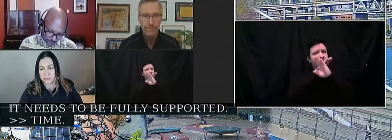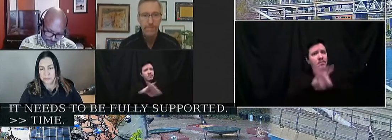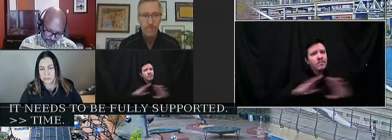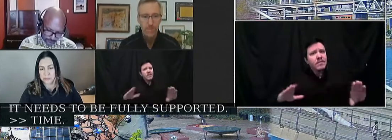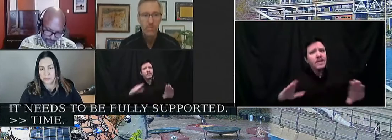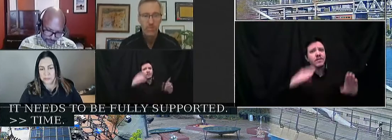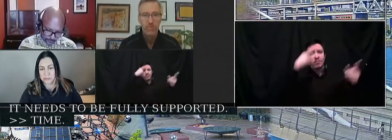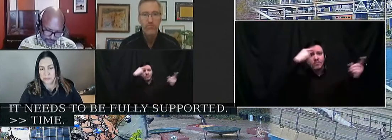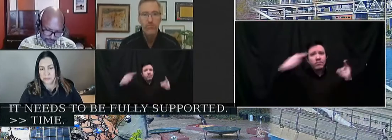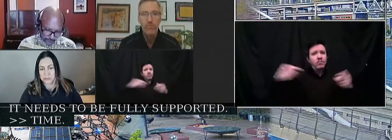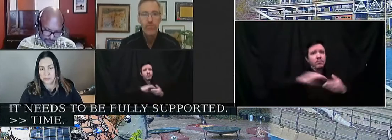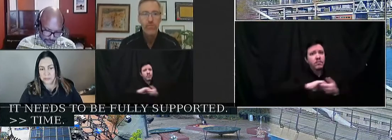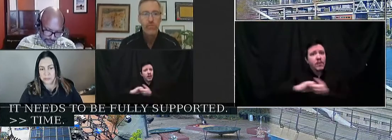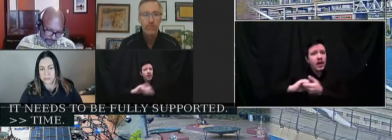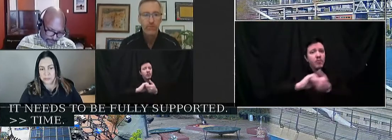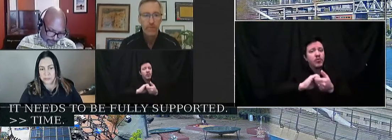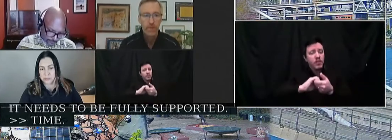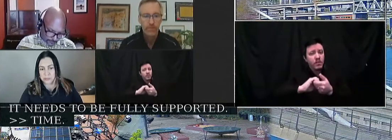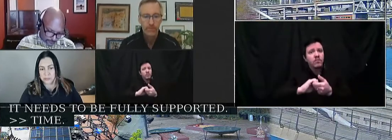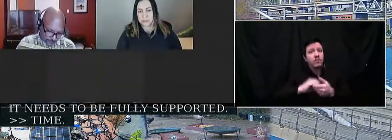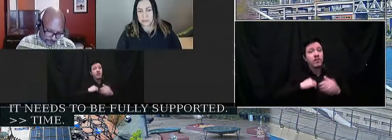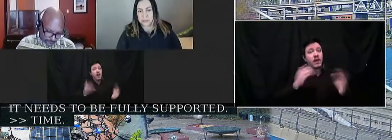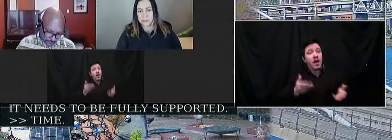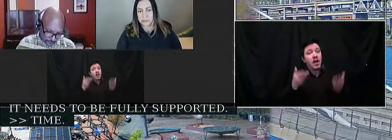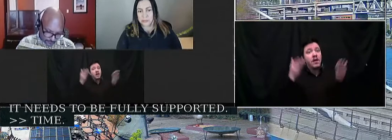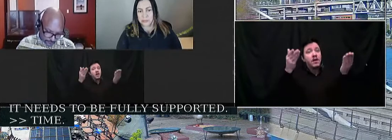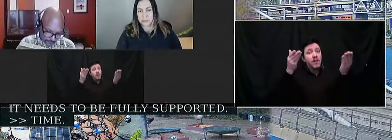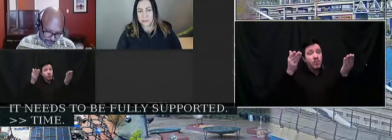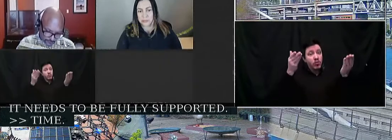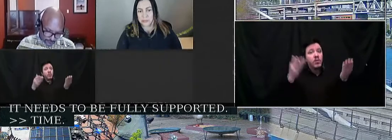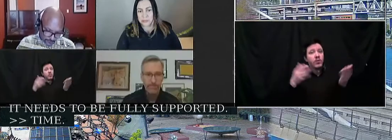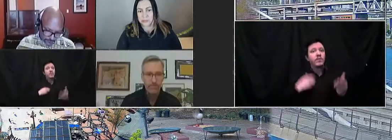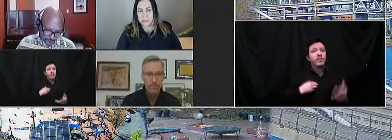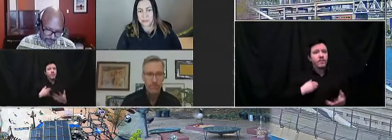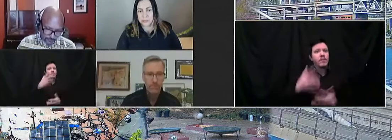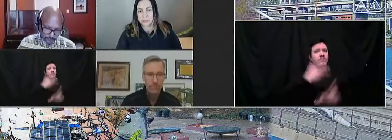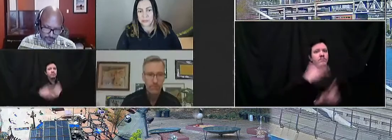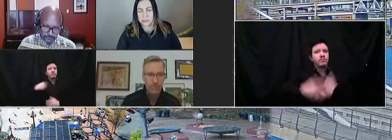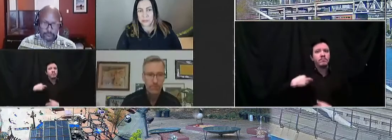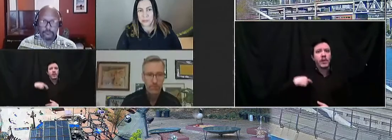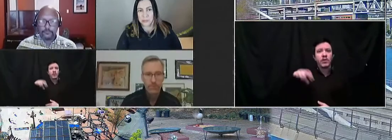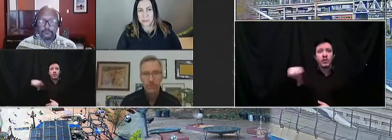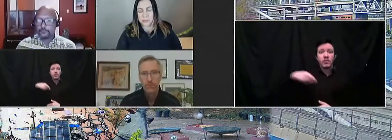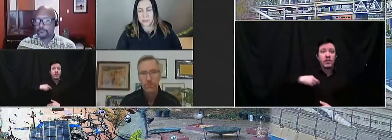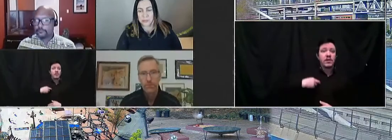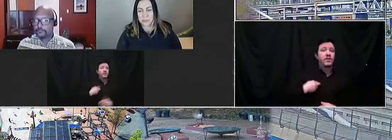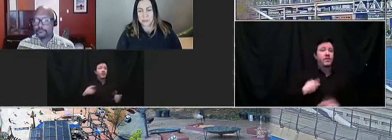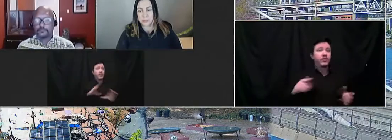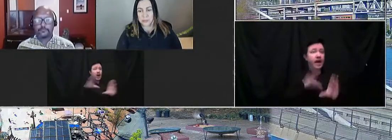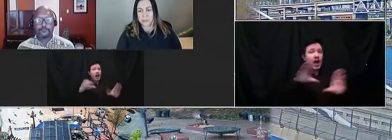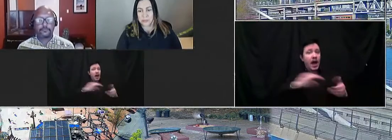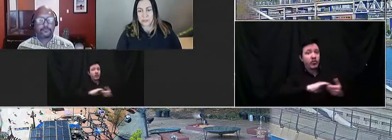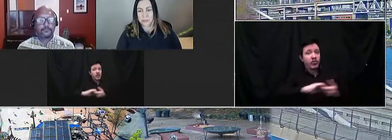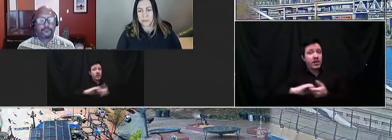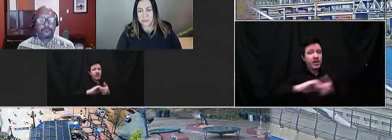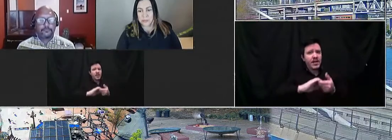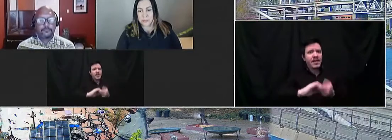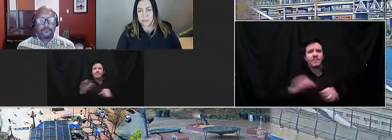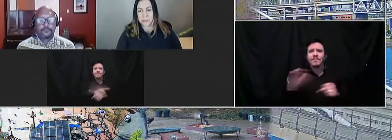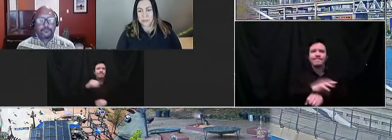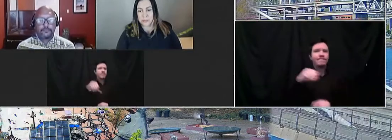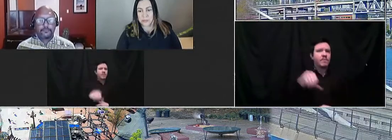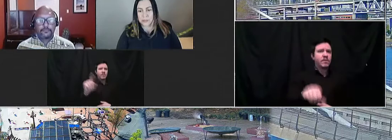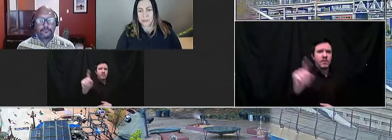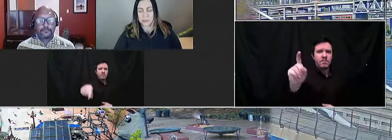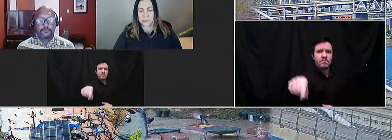Collaborative. And that proposal submitted by the Interfaith Peace and Action Collaborative needs to be fully funded